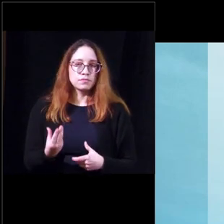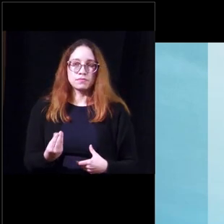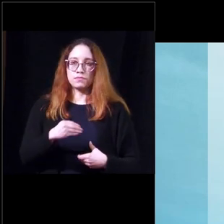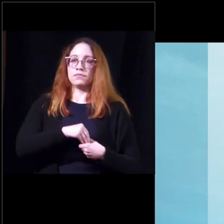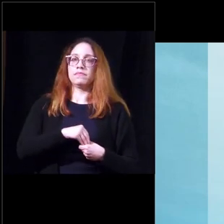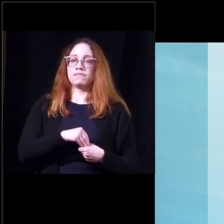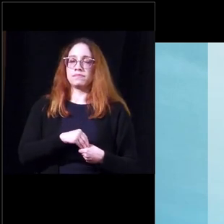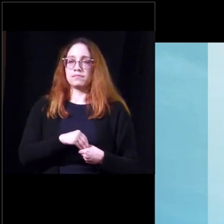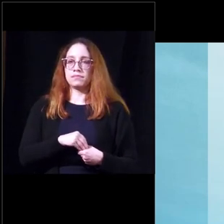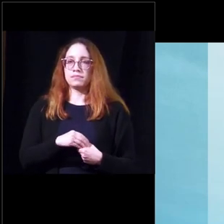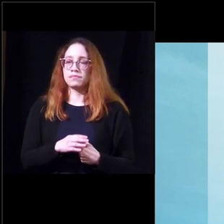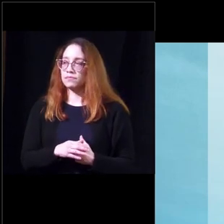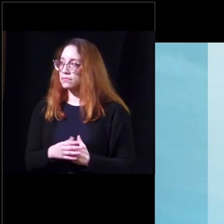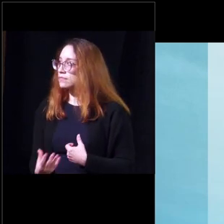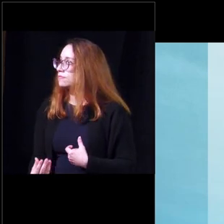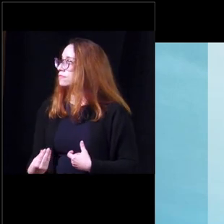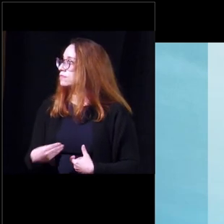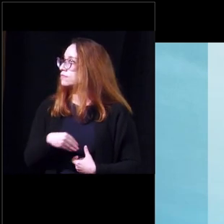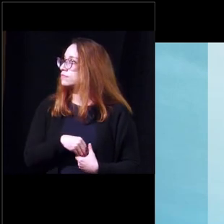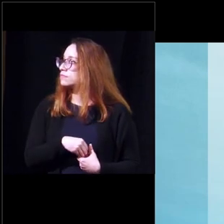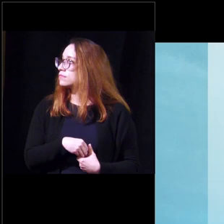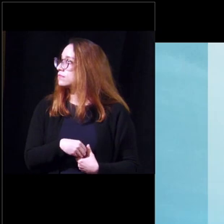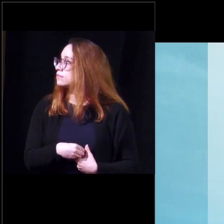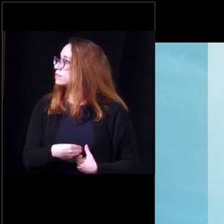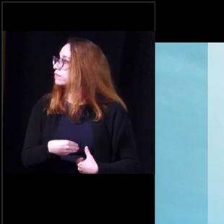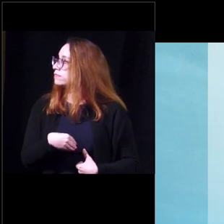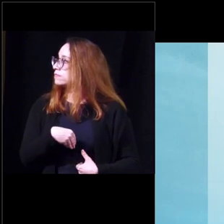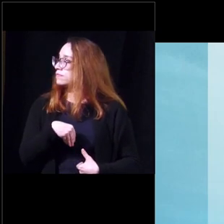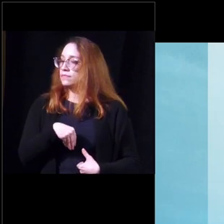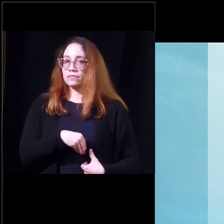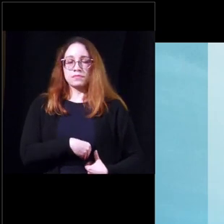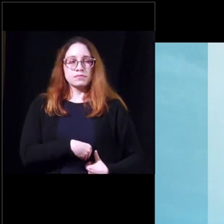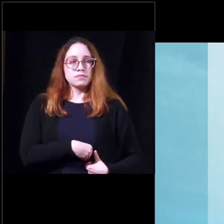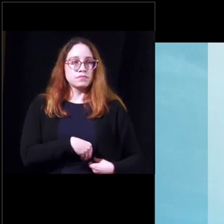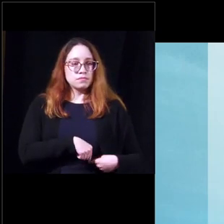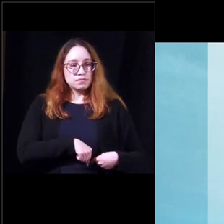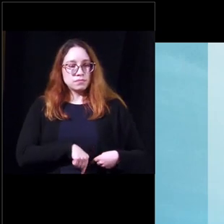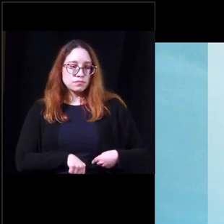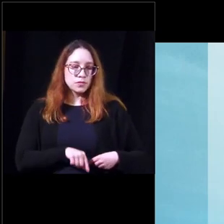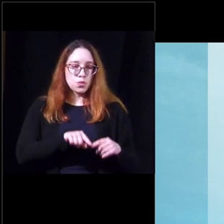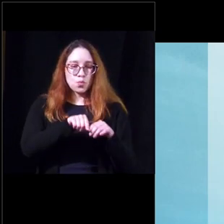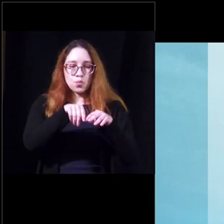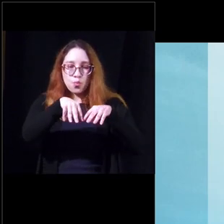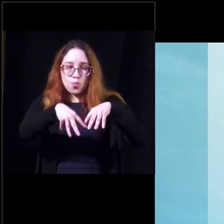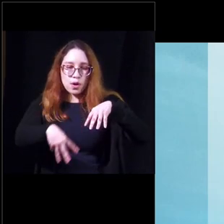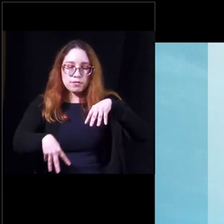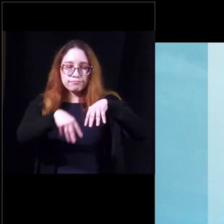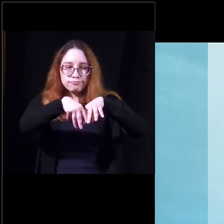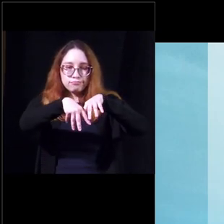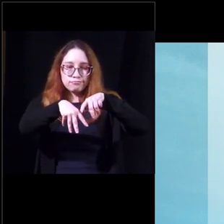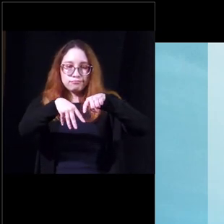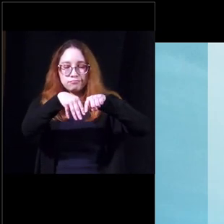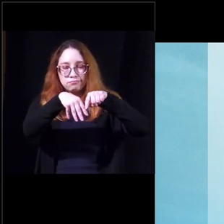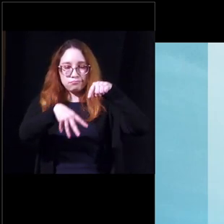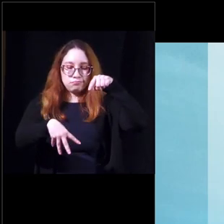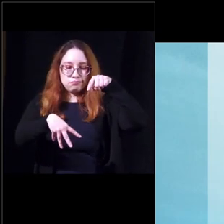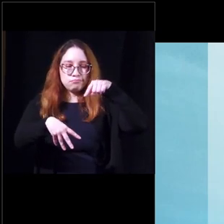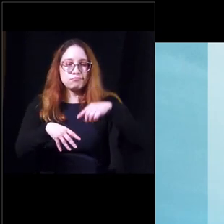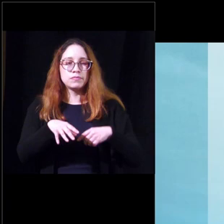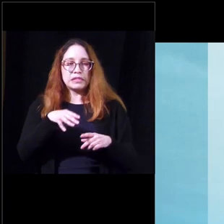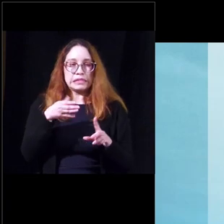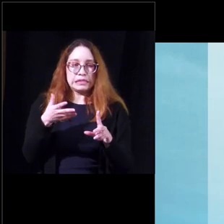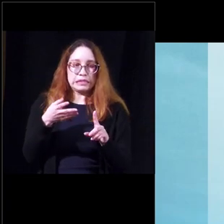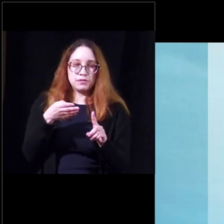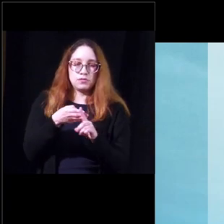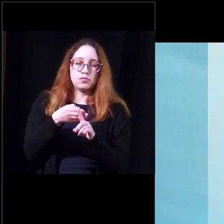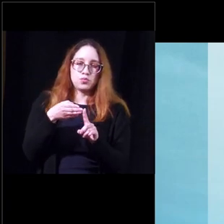in the upper buttock uh and then there's some wires that go in through the the uh sacrum